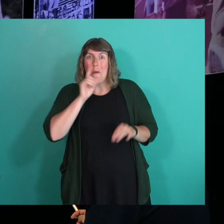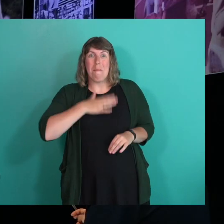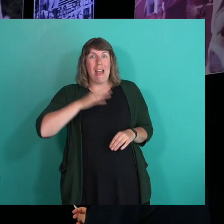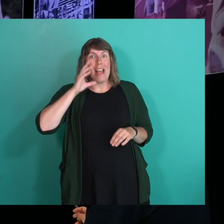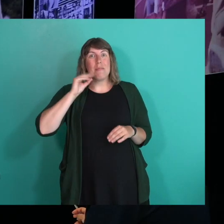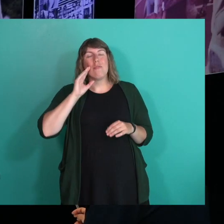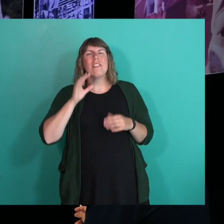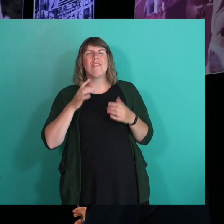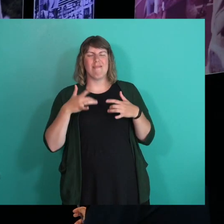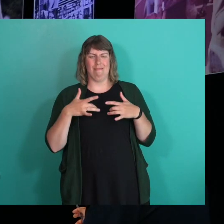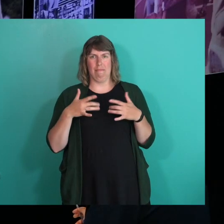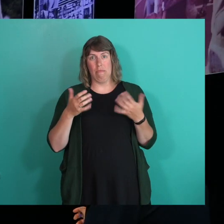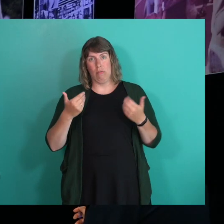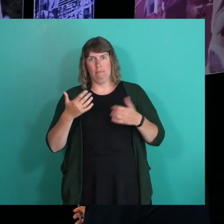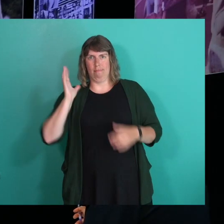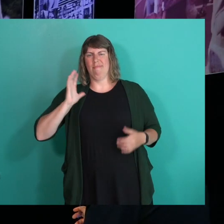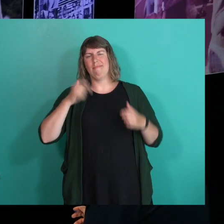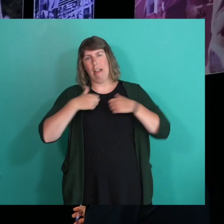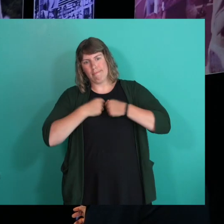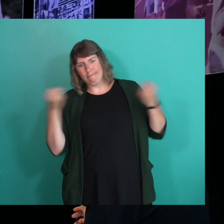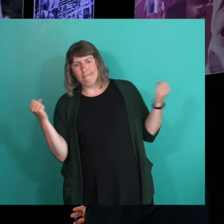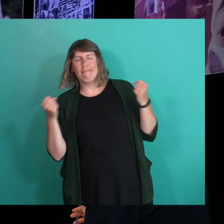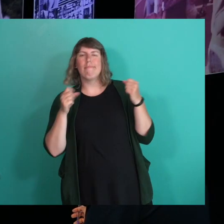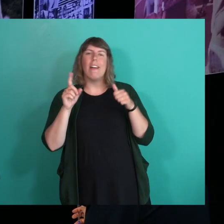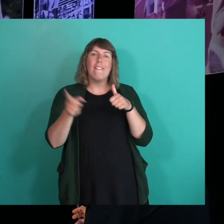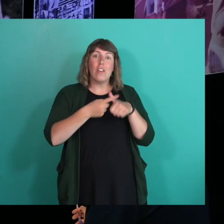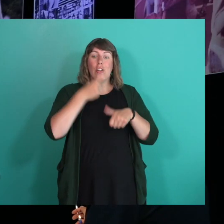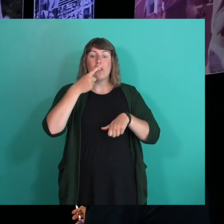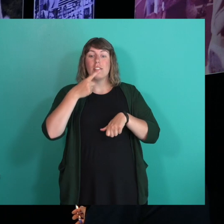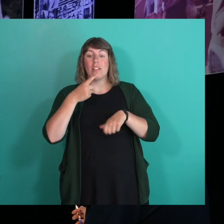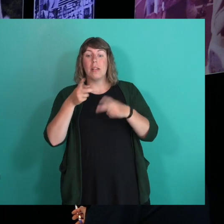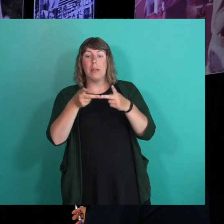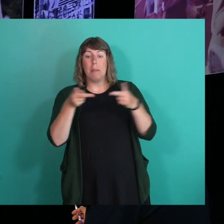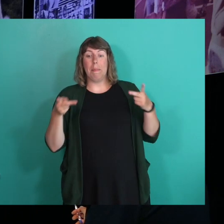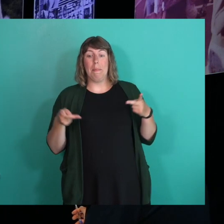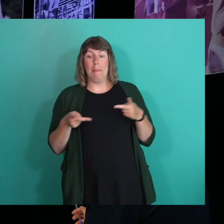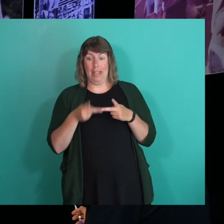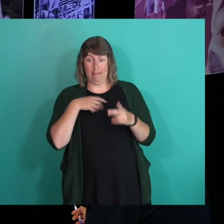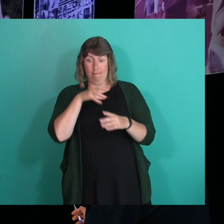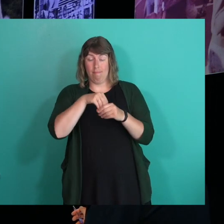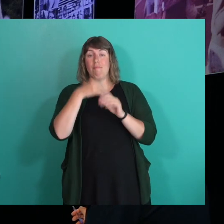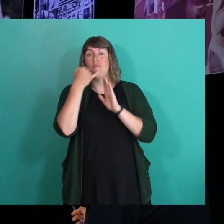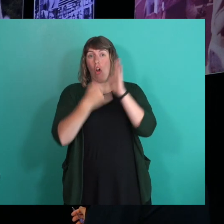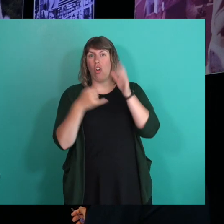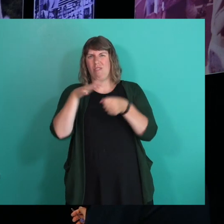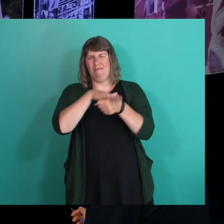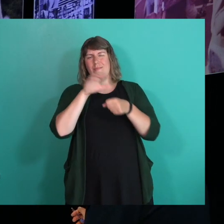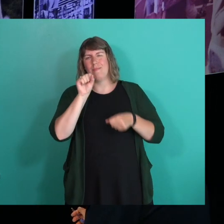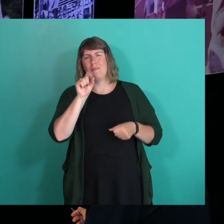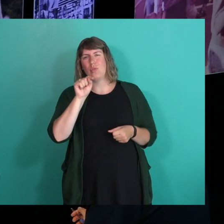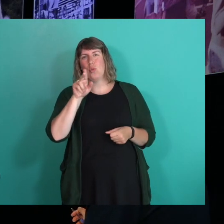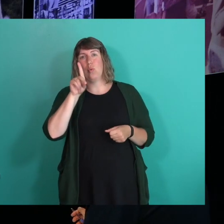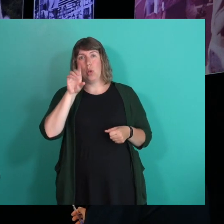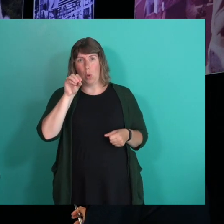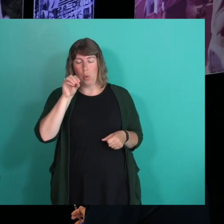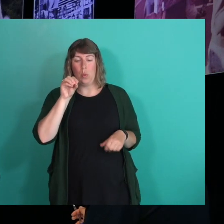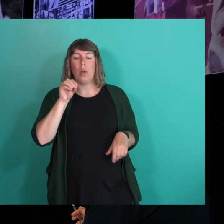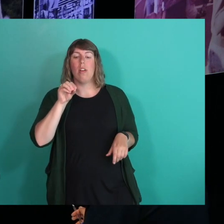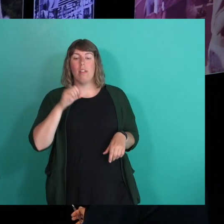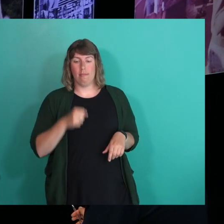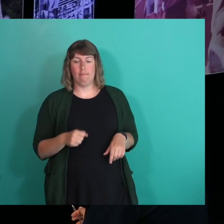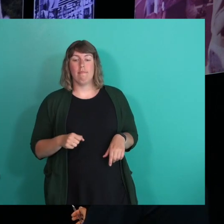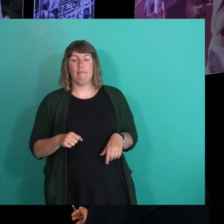experiences in Vancouver. And my first place was basically an art studio that I was, you know,